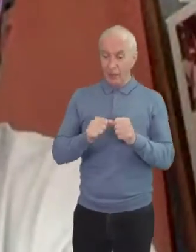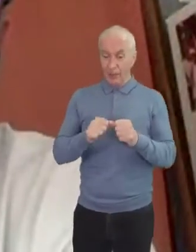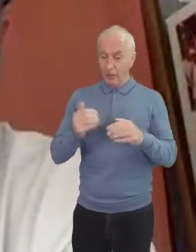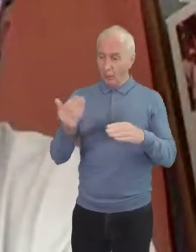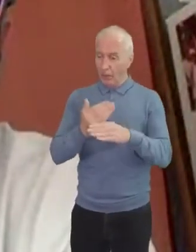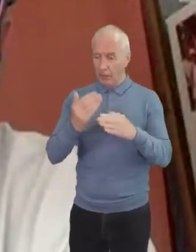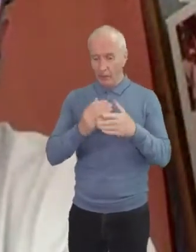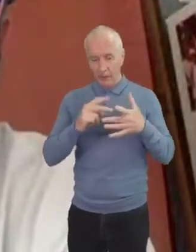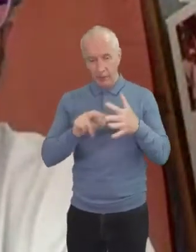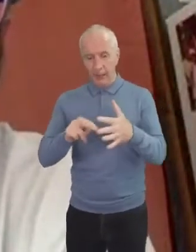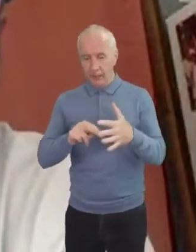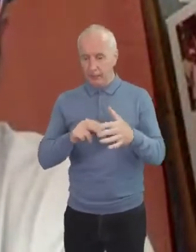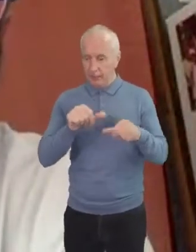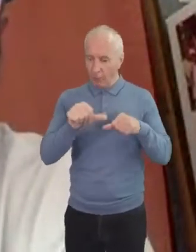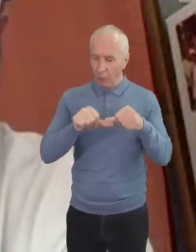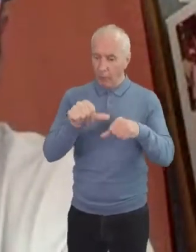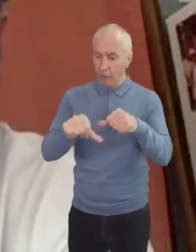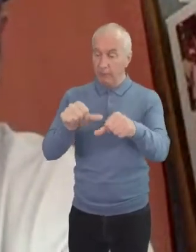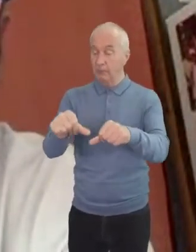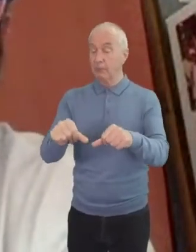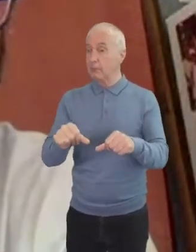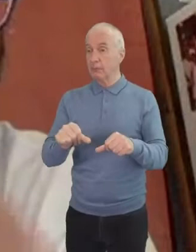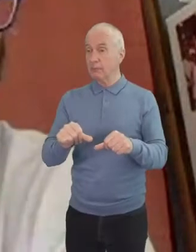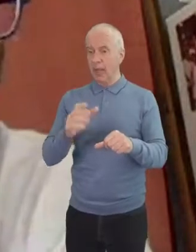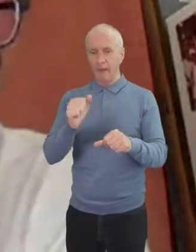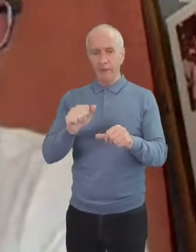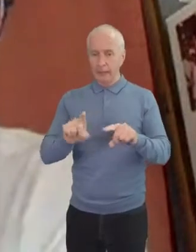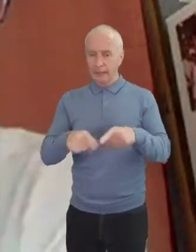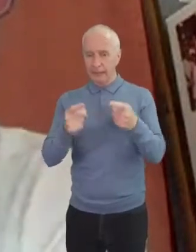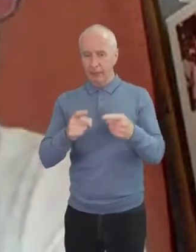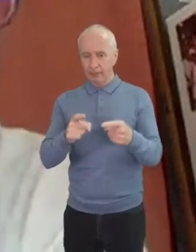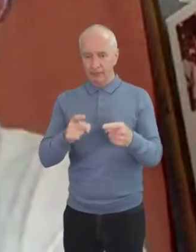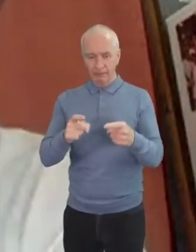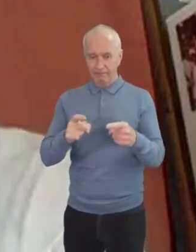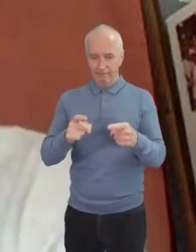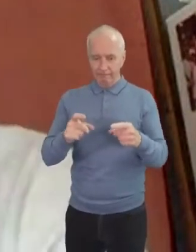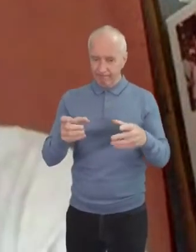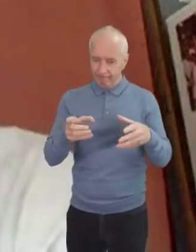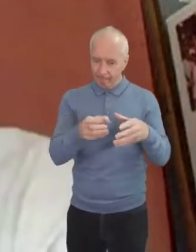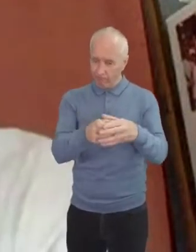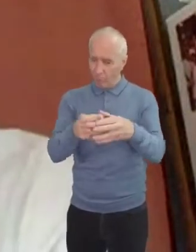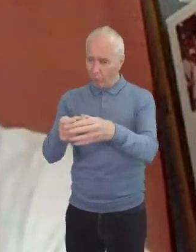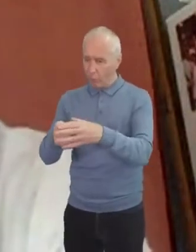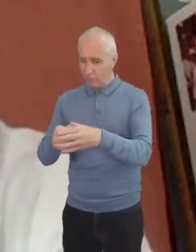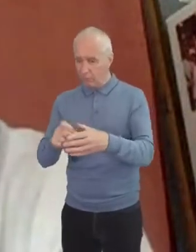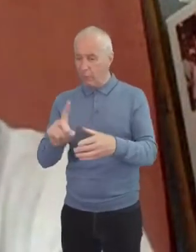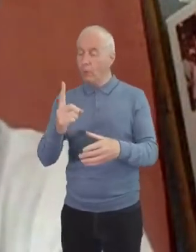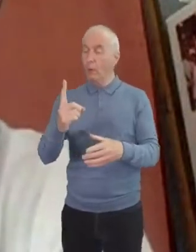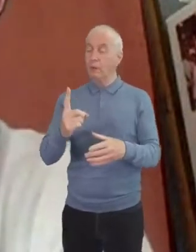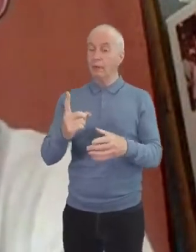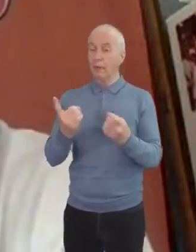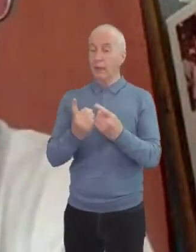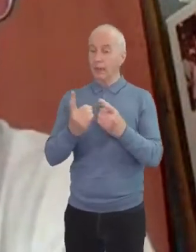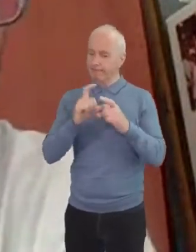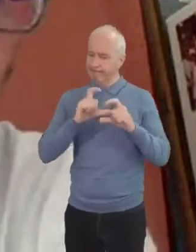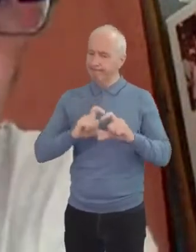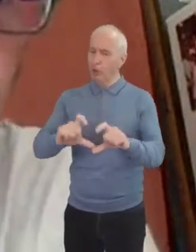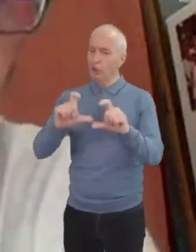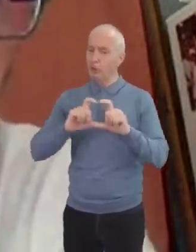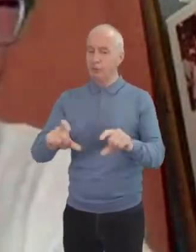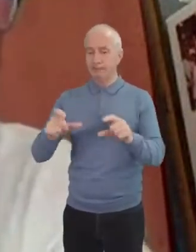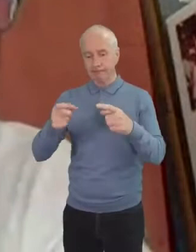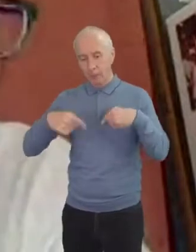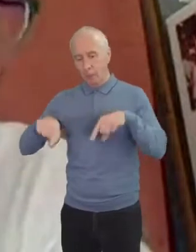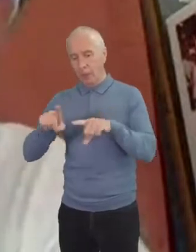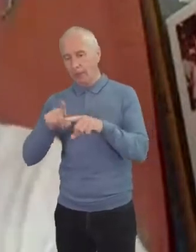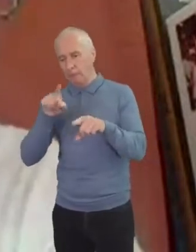has has different forms but one of the things it's a constant is we're trying to find ways that